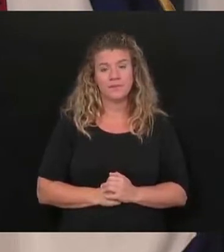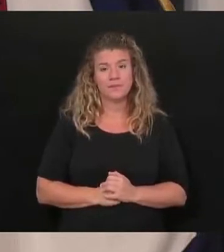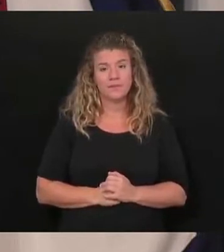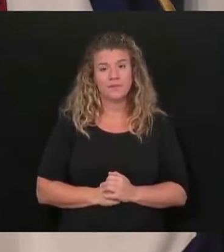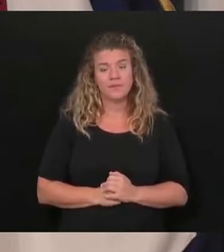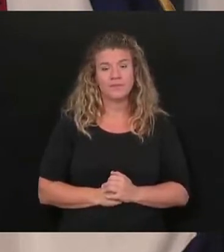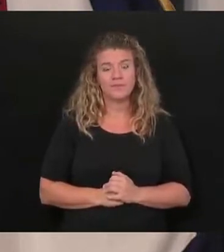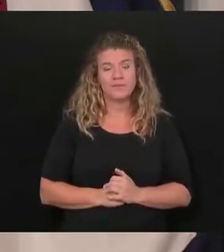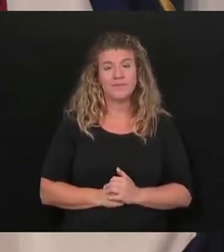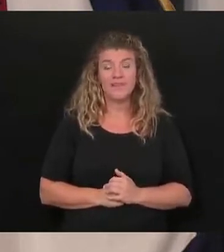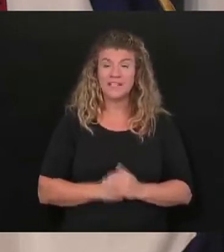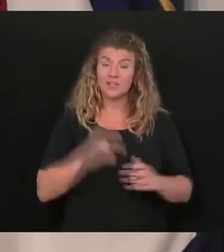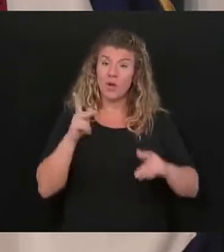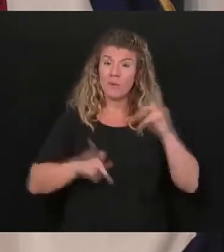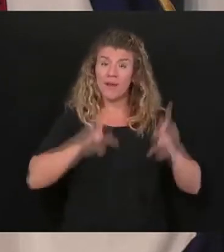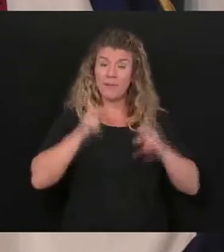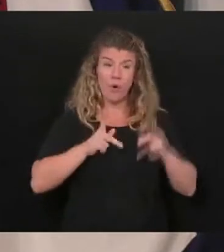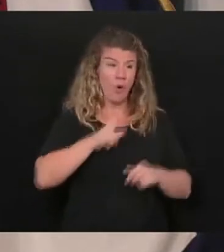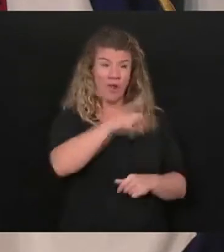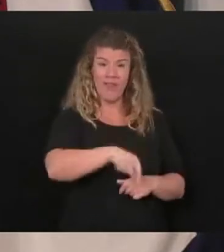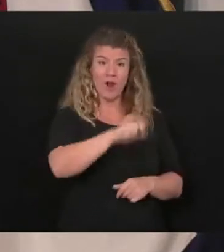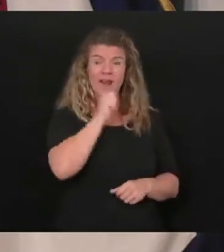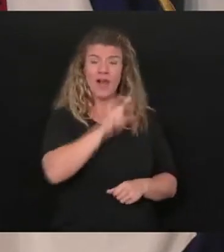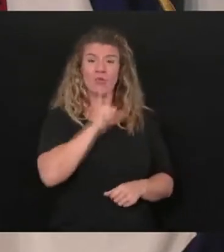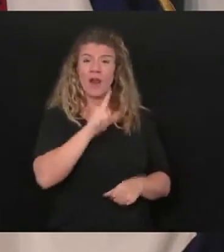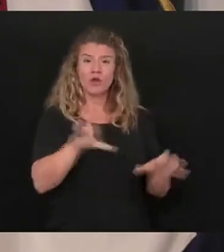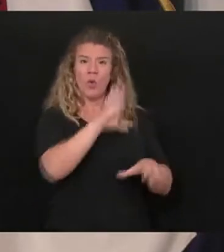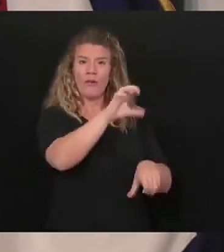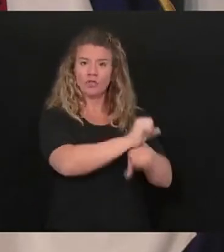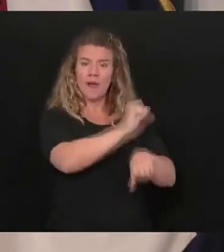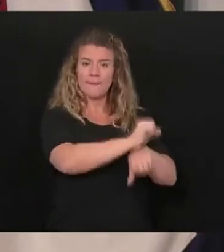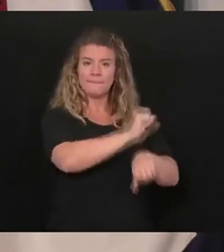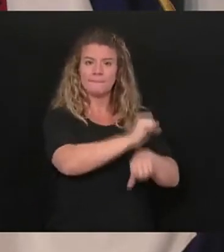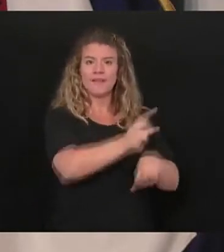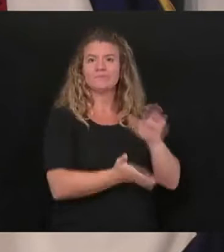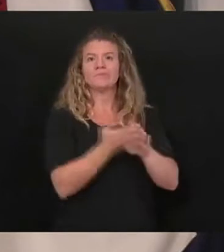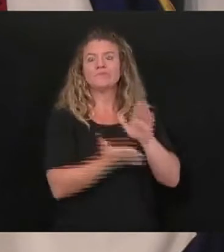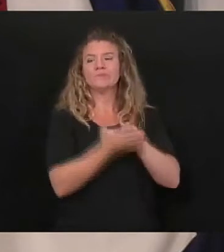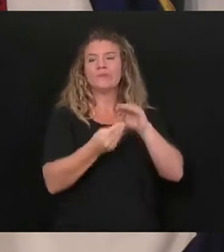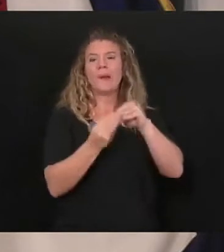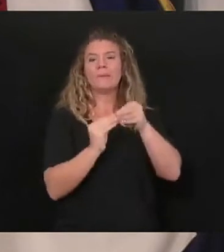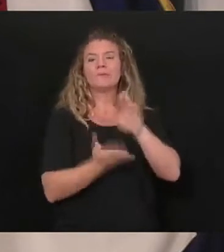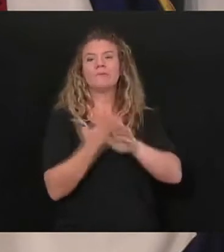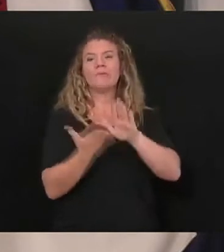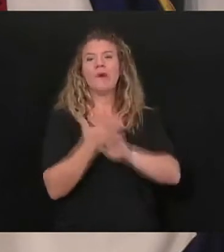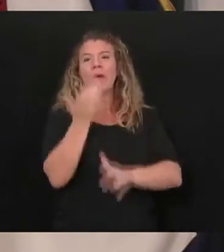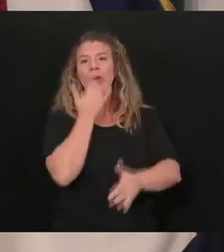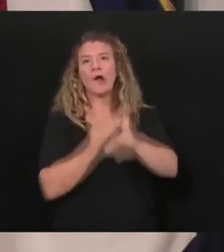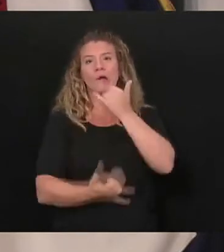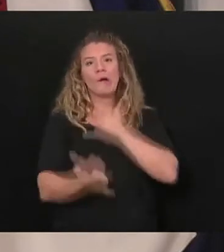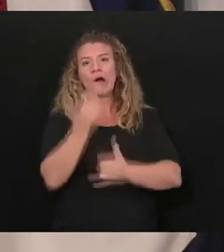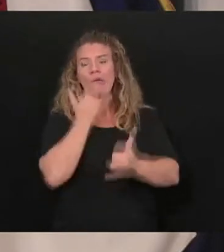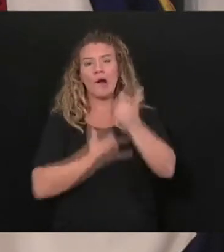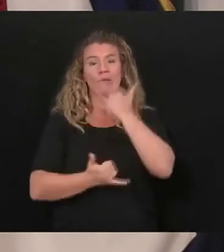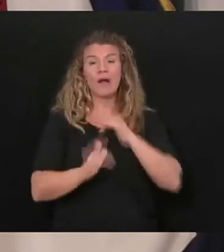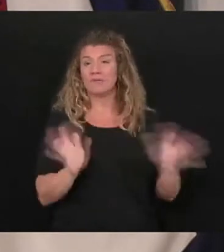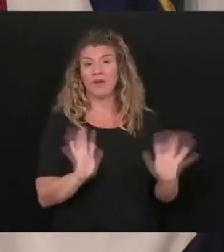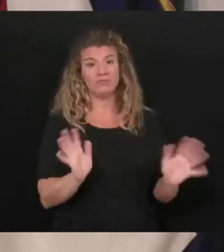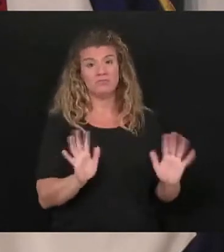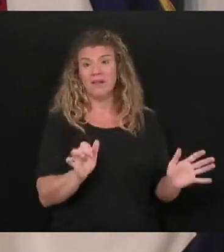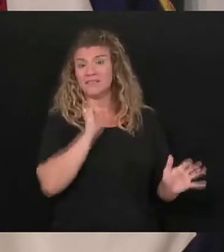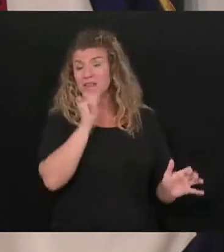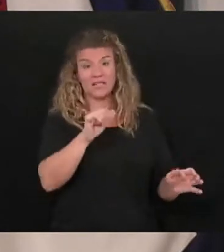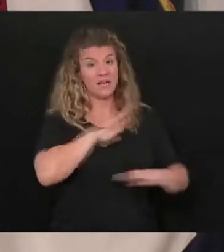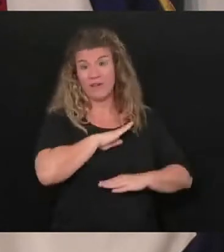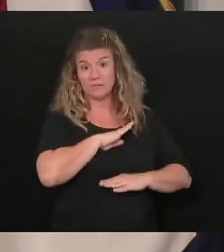the switch and just sitting there and the numbers keep pumping out, pumping out, pumping out wrongly. So we're on it and